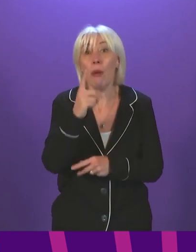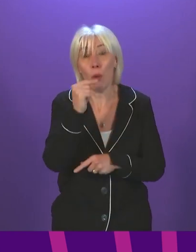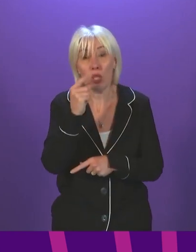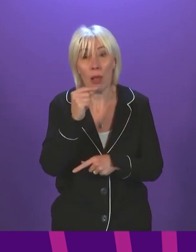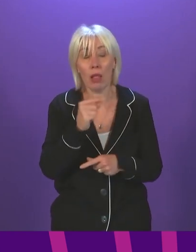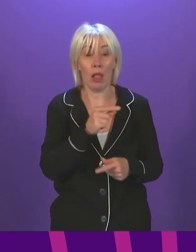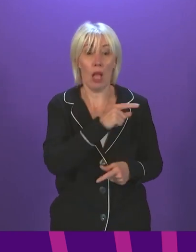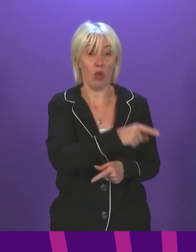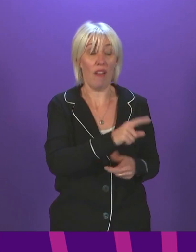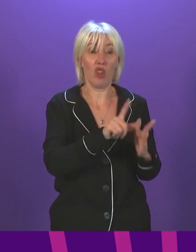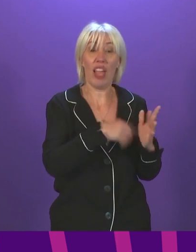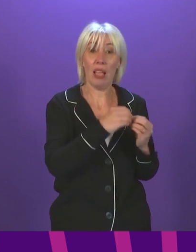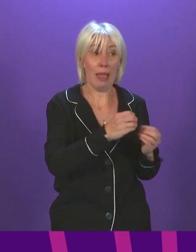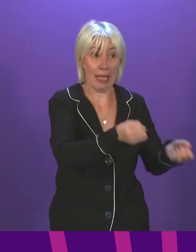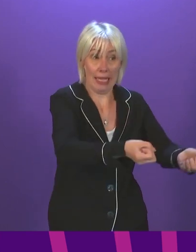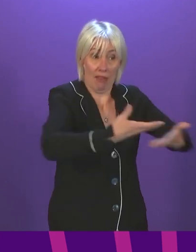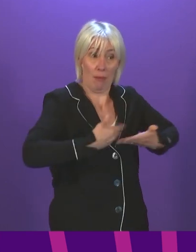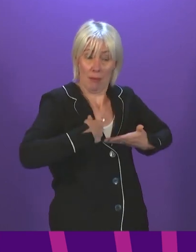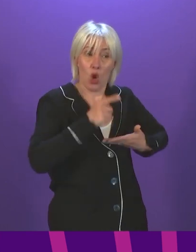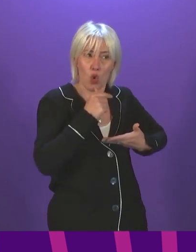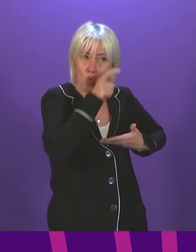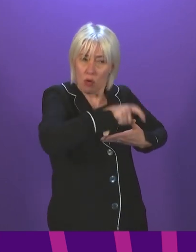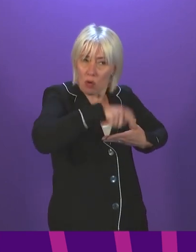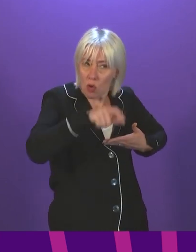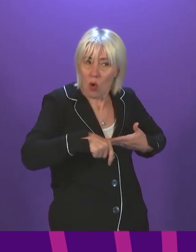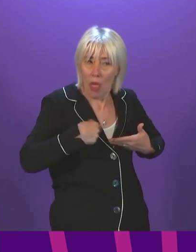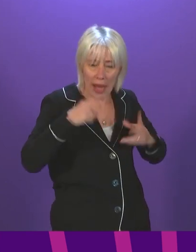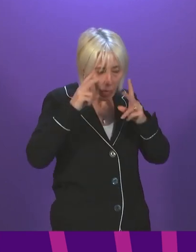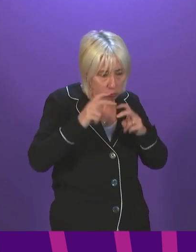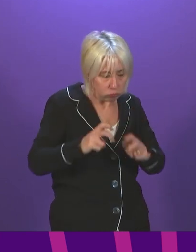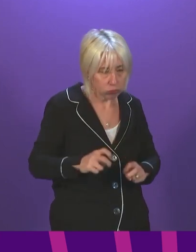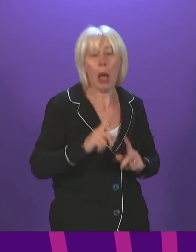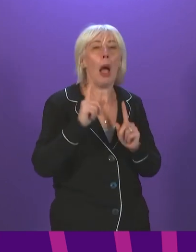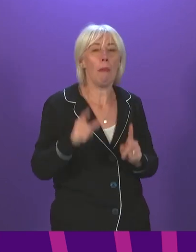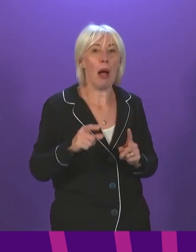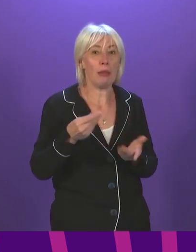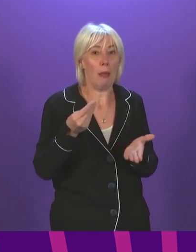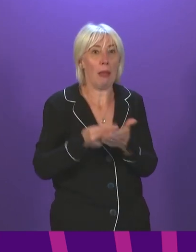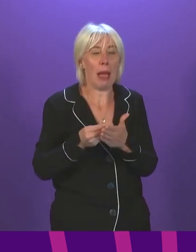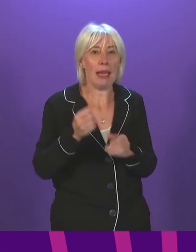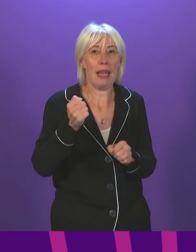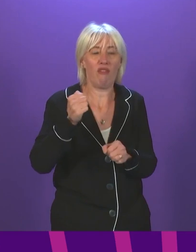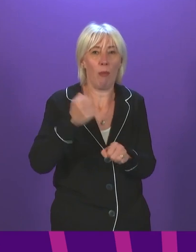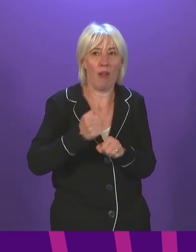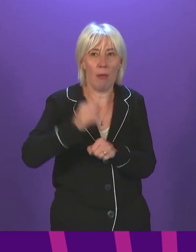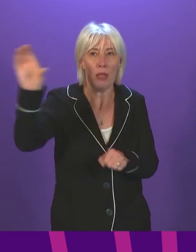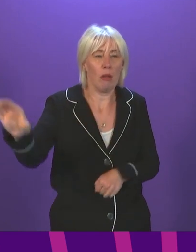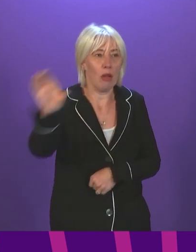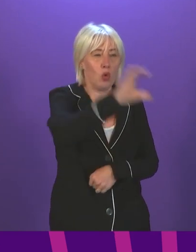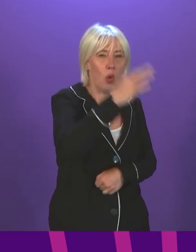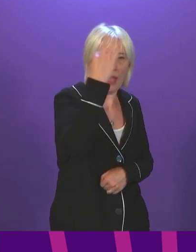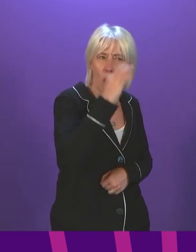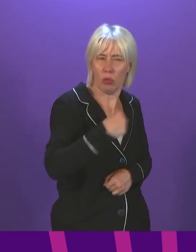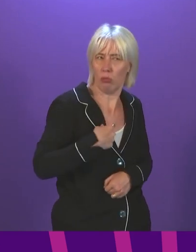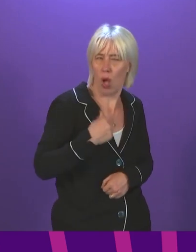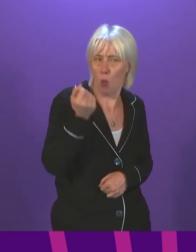Jackie Bailey wants to send them to me, I'm happy to look into the circumstances, but on the specific issue of flow of resource, while I'm not aware of that being